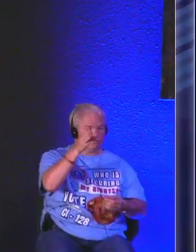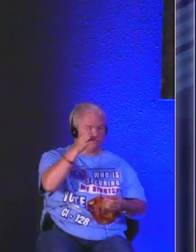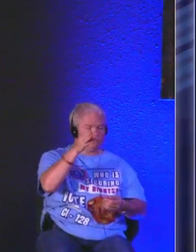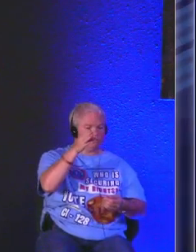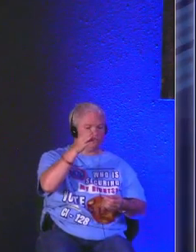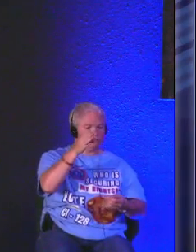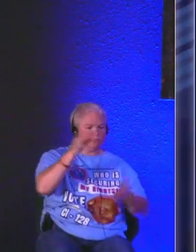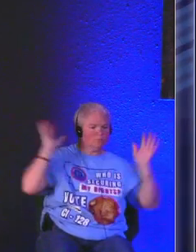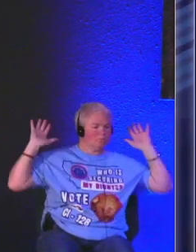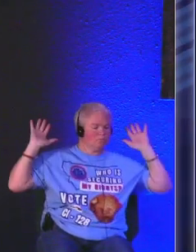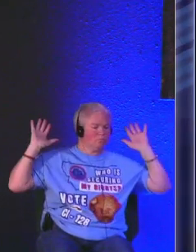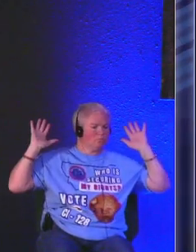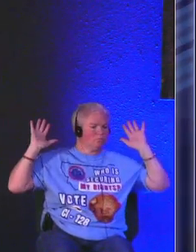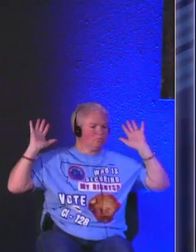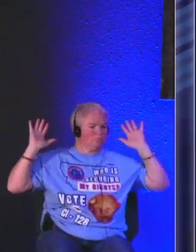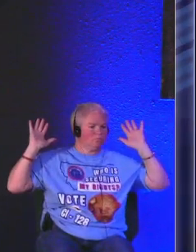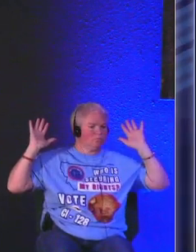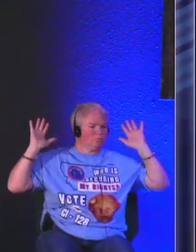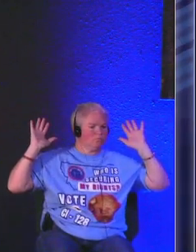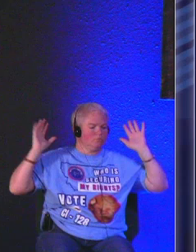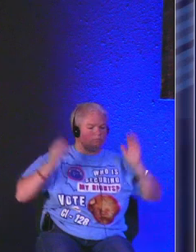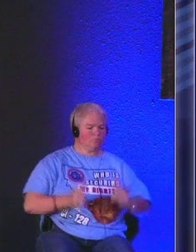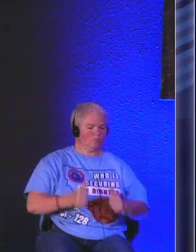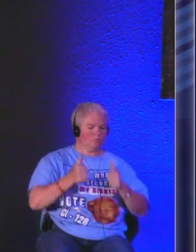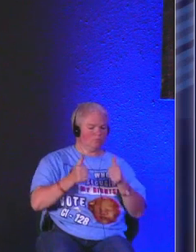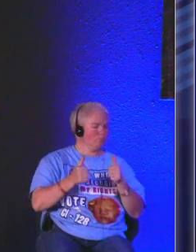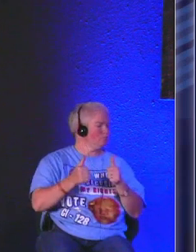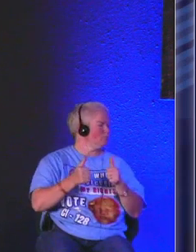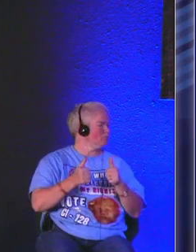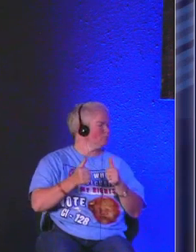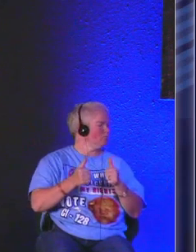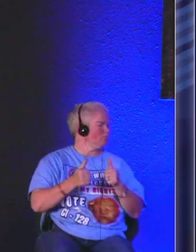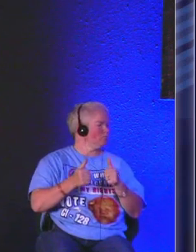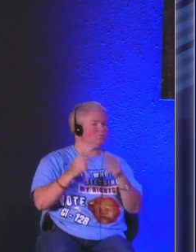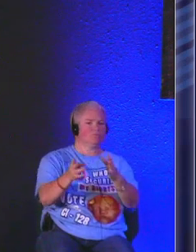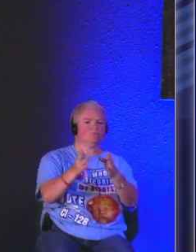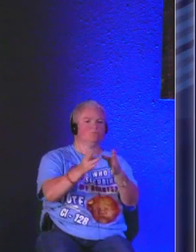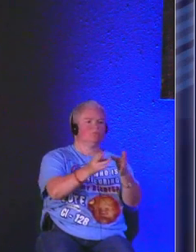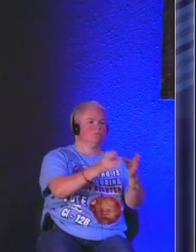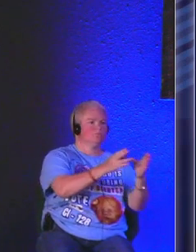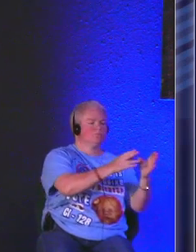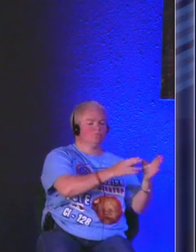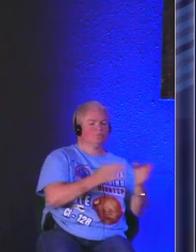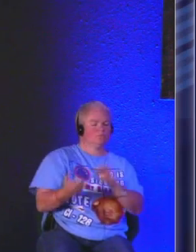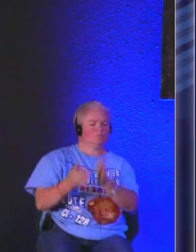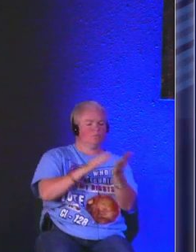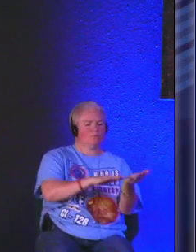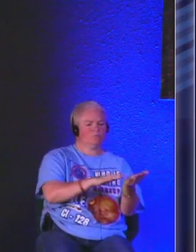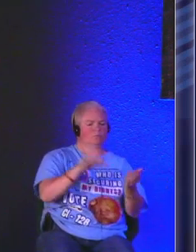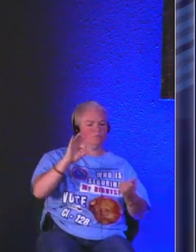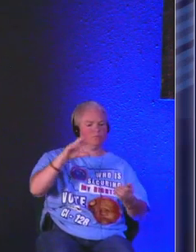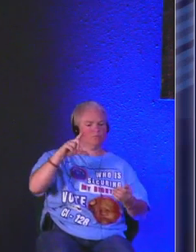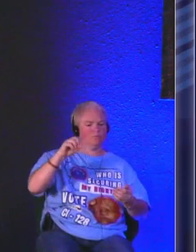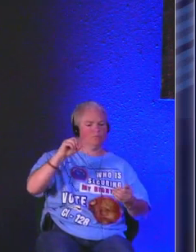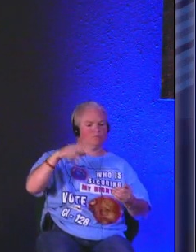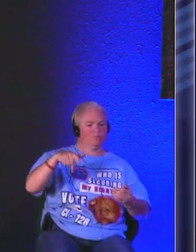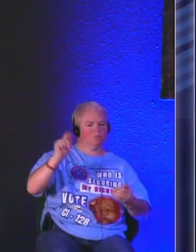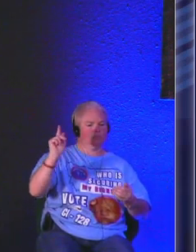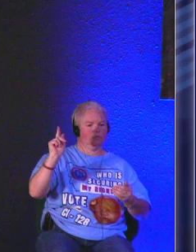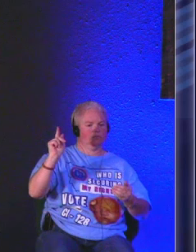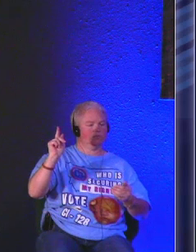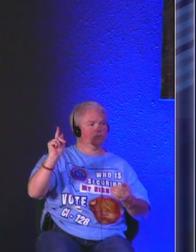to sacrifice his very life for each one of us to die for his flock